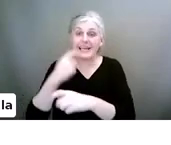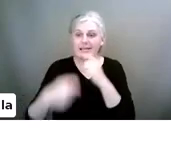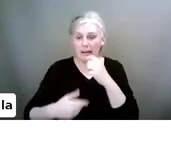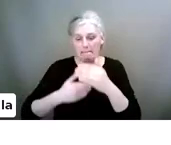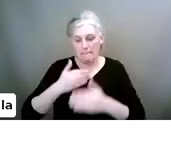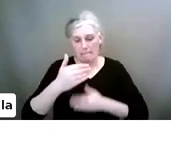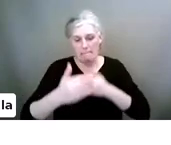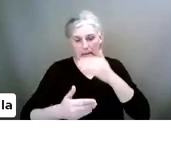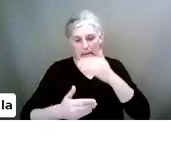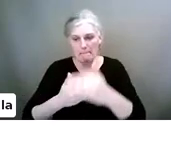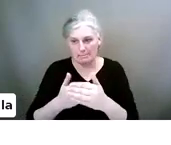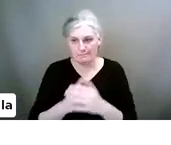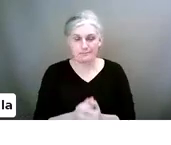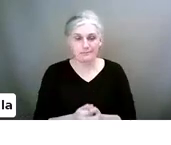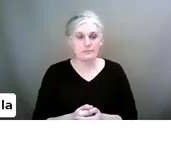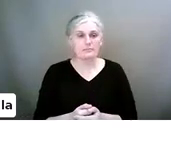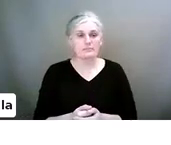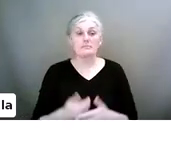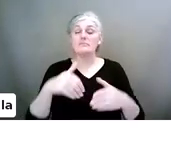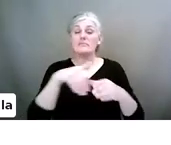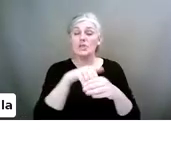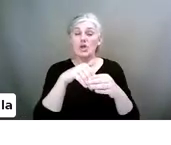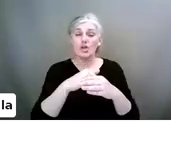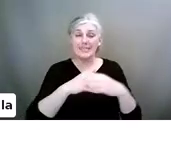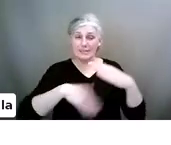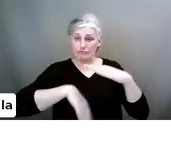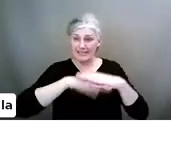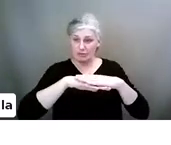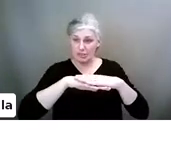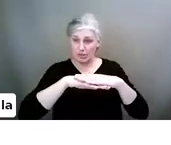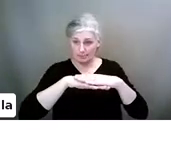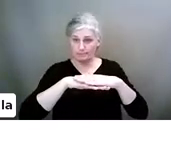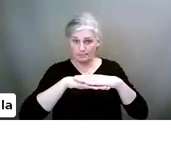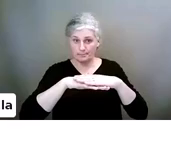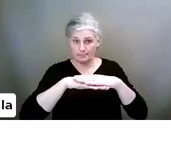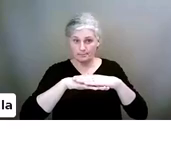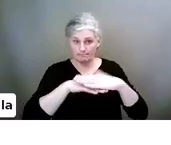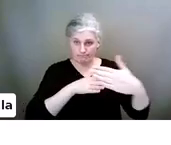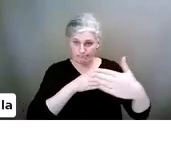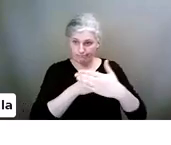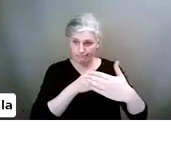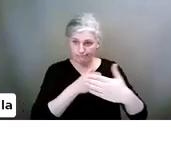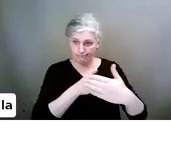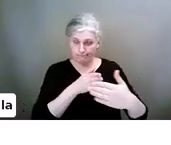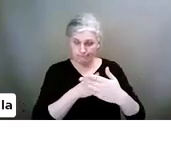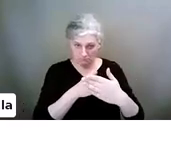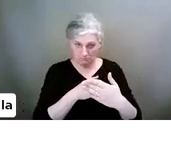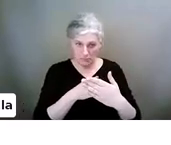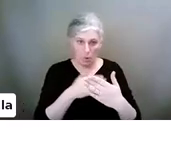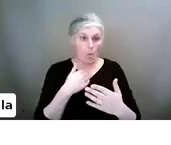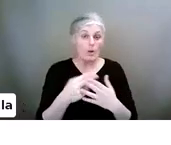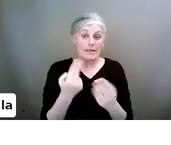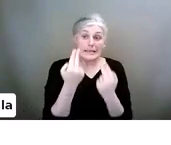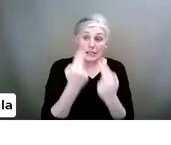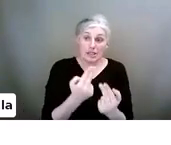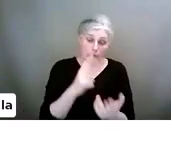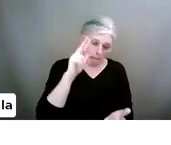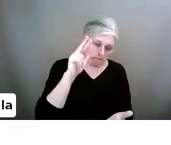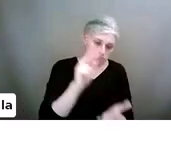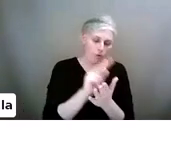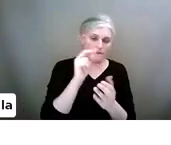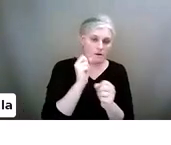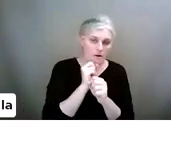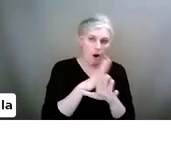Content restrictions. So here are all the things that you can restrict content on. You know, require approval for all content.